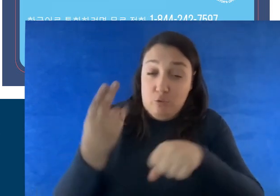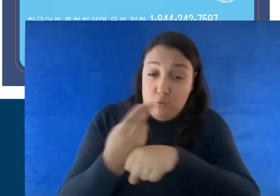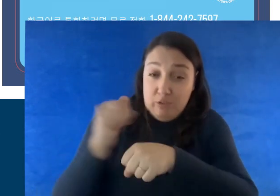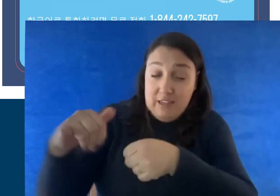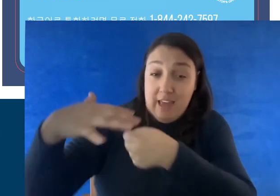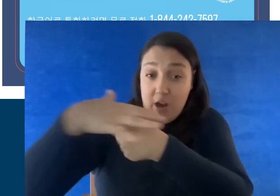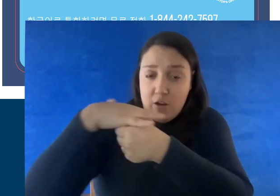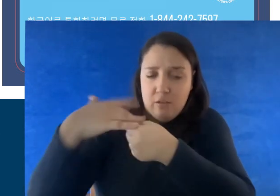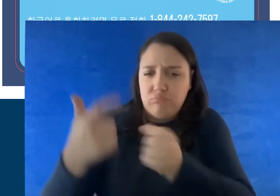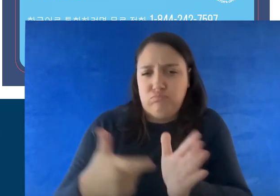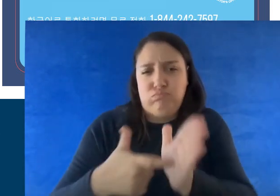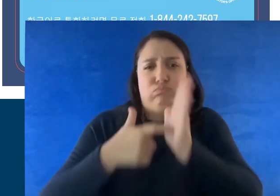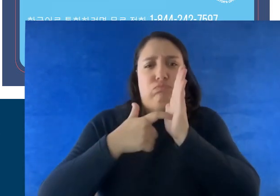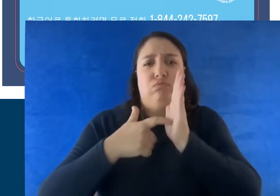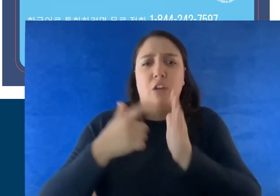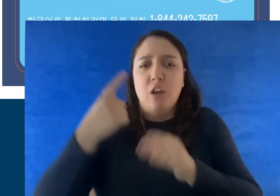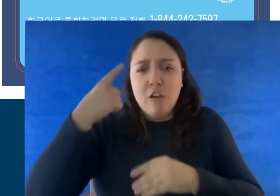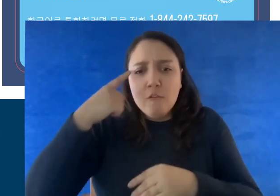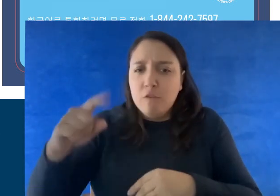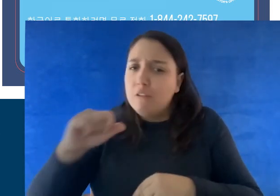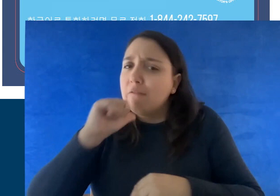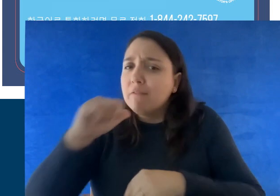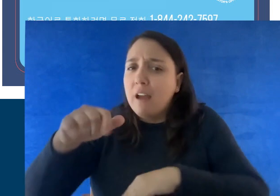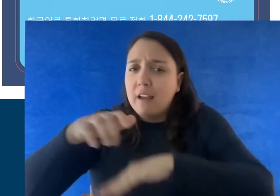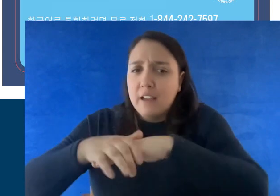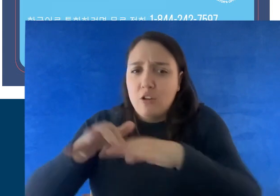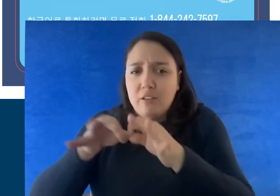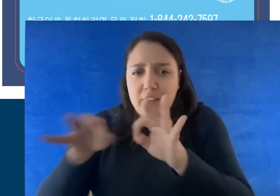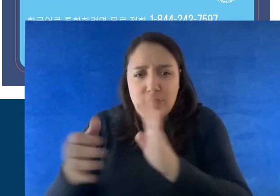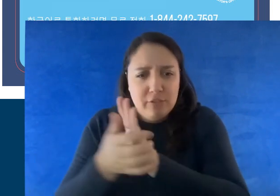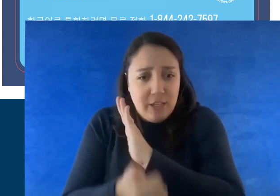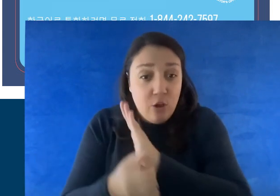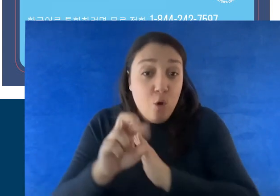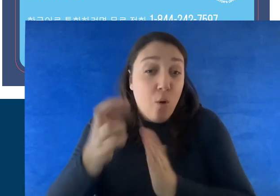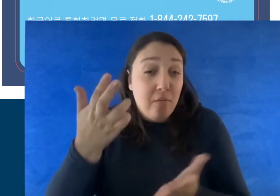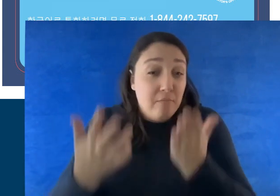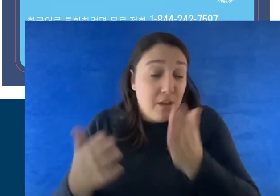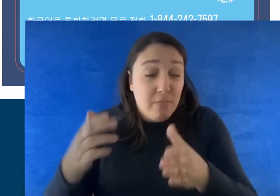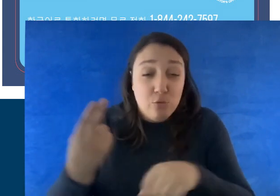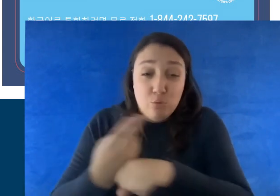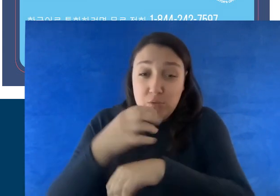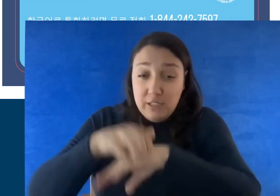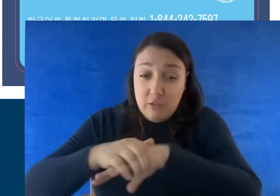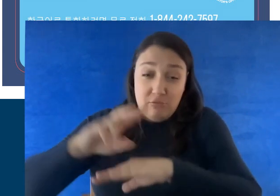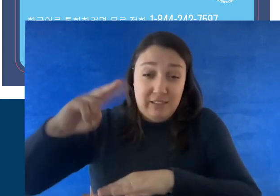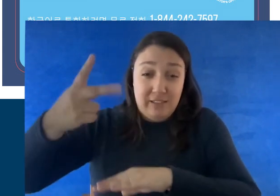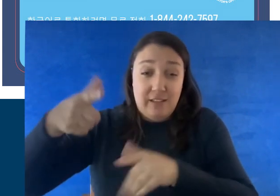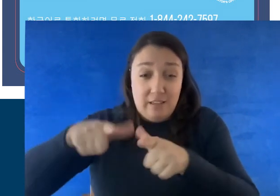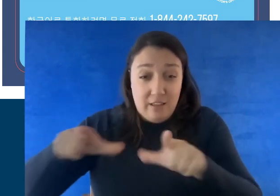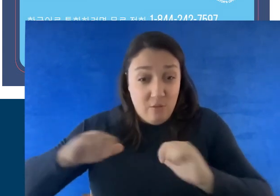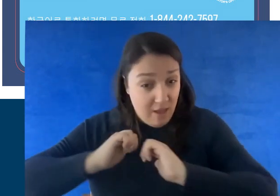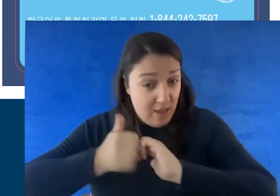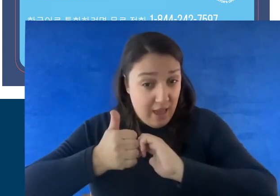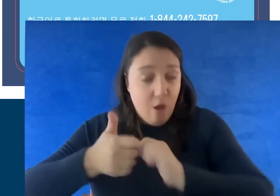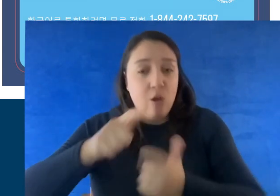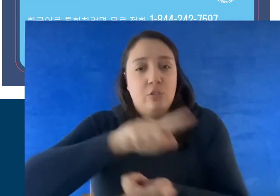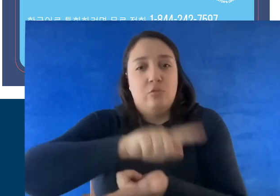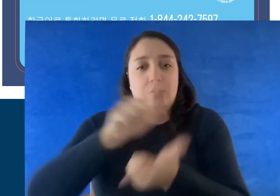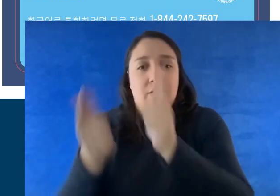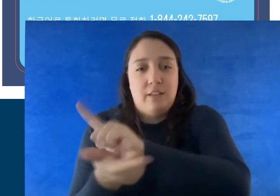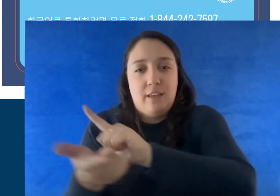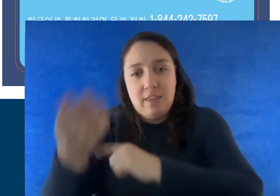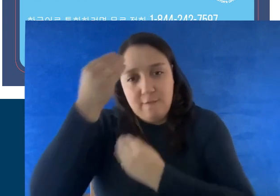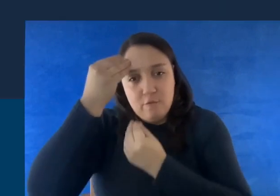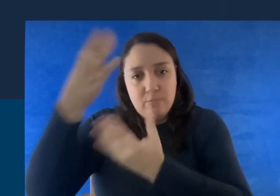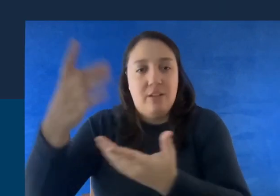essential for people with non-English language skills or English as a second language. This is done by translating content into